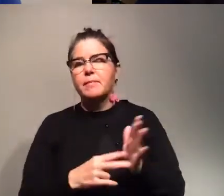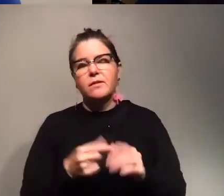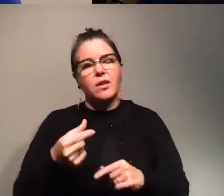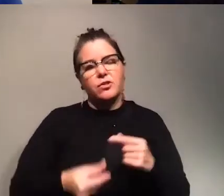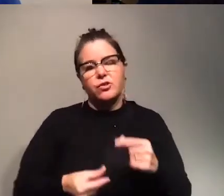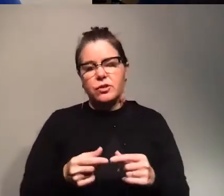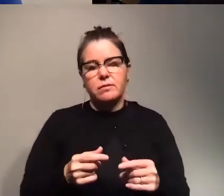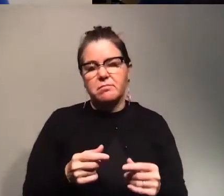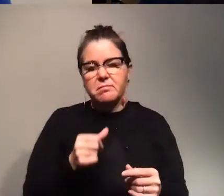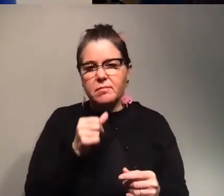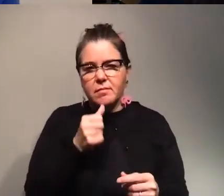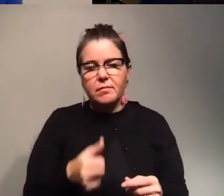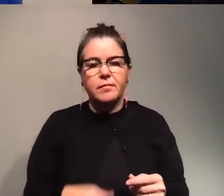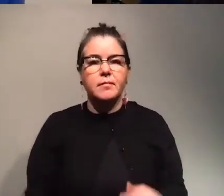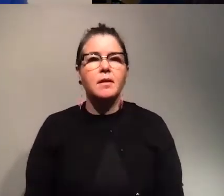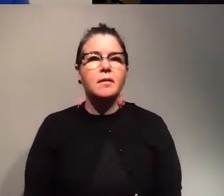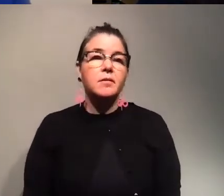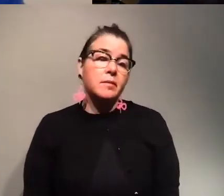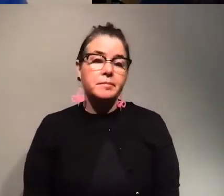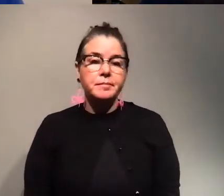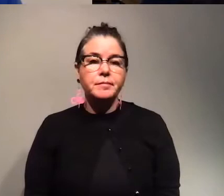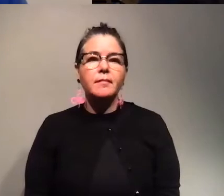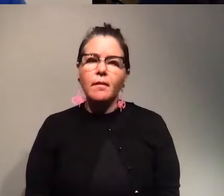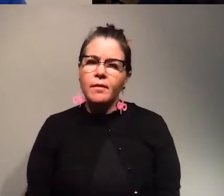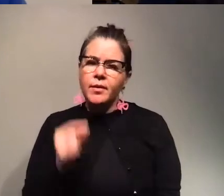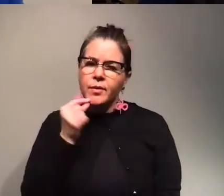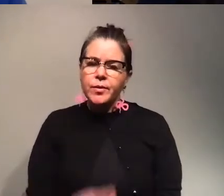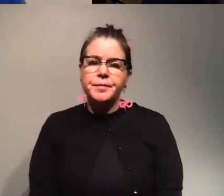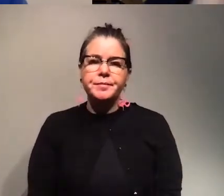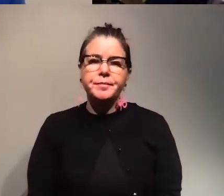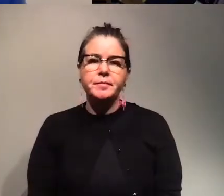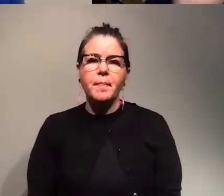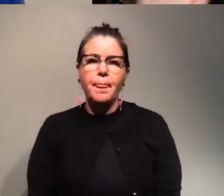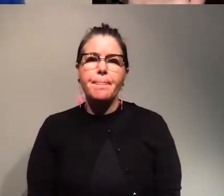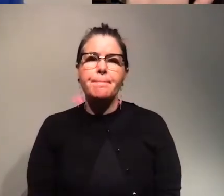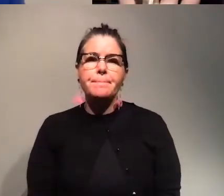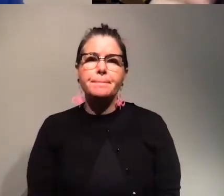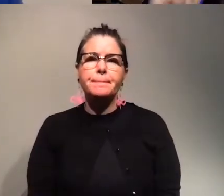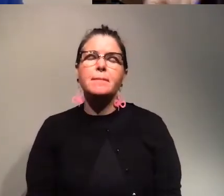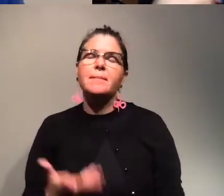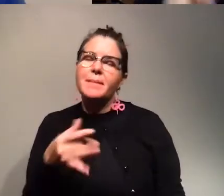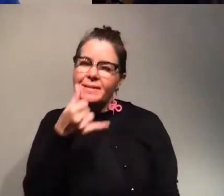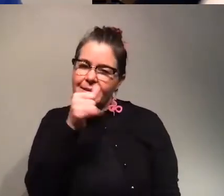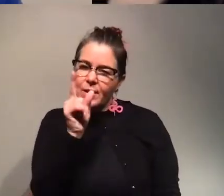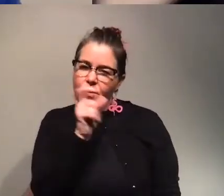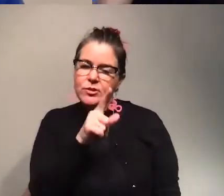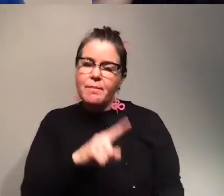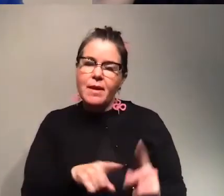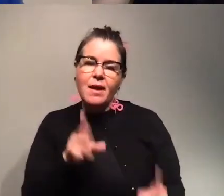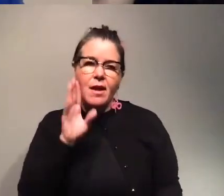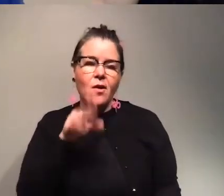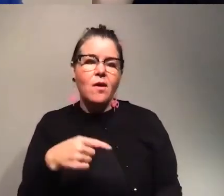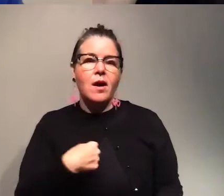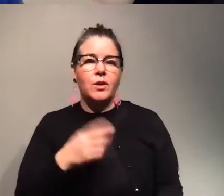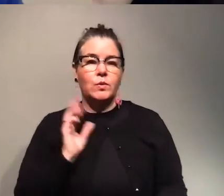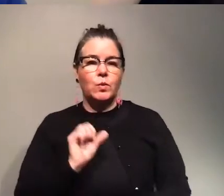so yeah that's what i do that's super cool awesome so okay this is kind of a silly question but i know i used to work